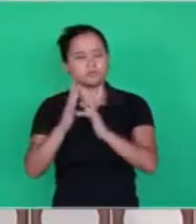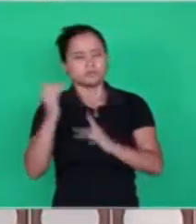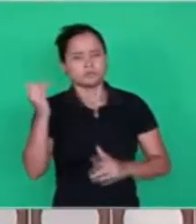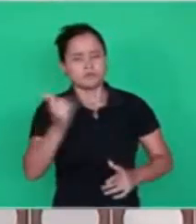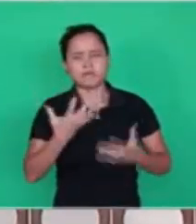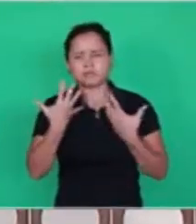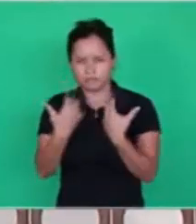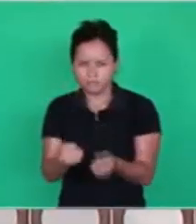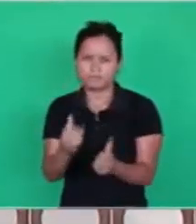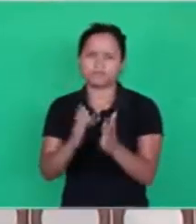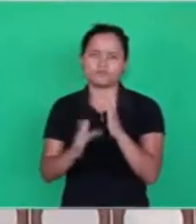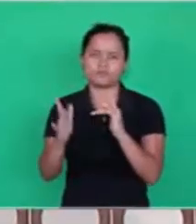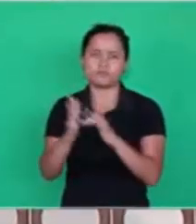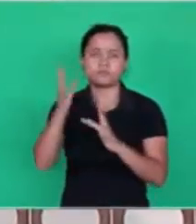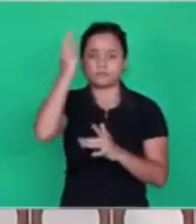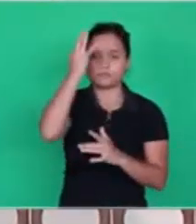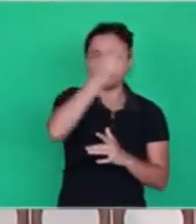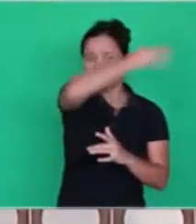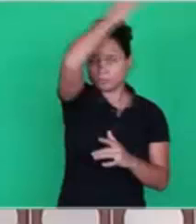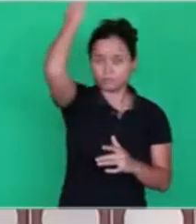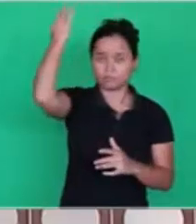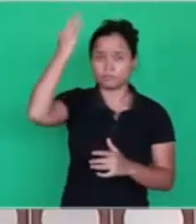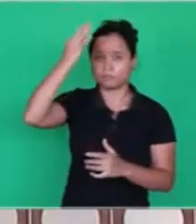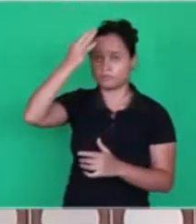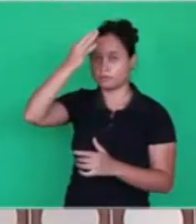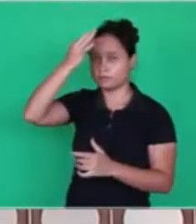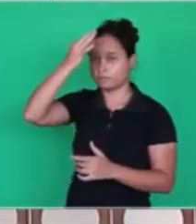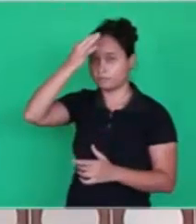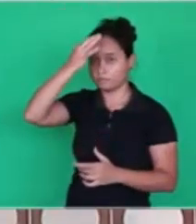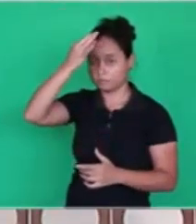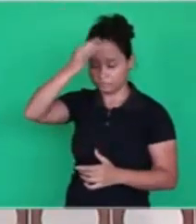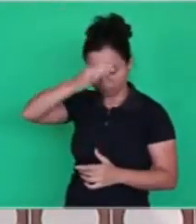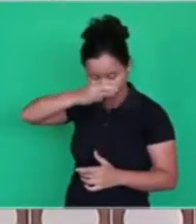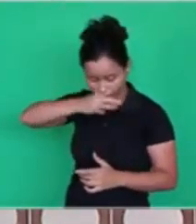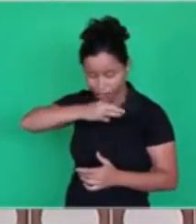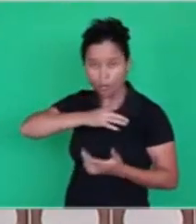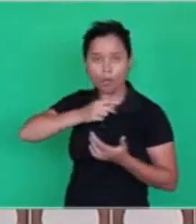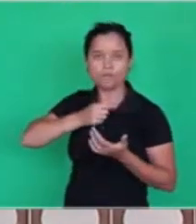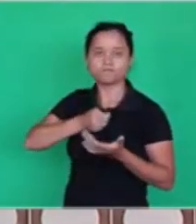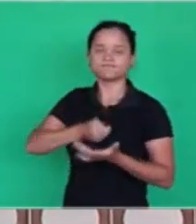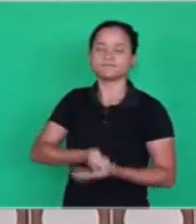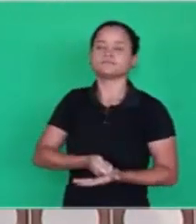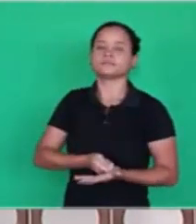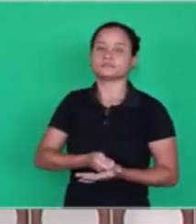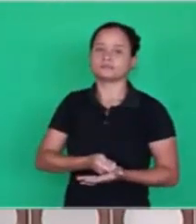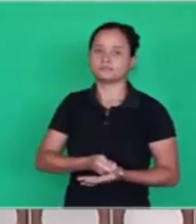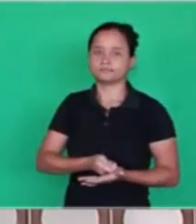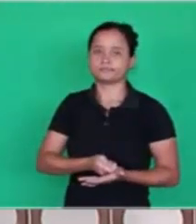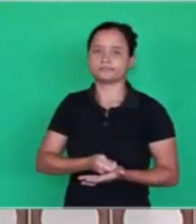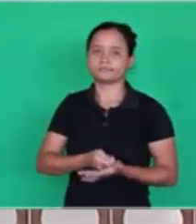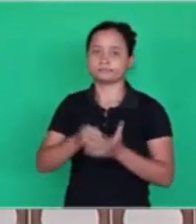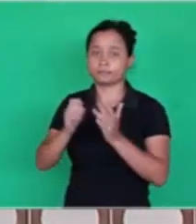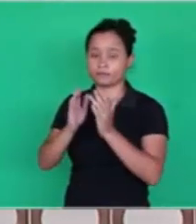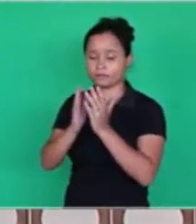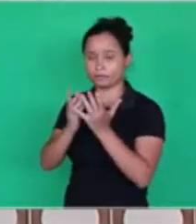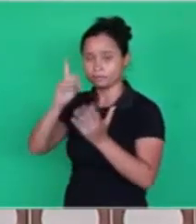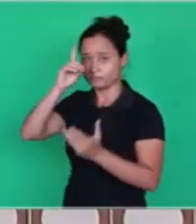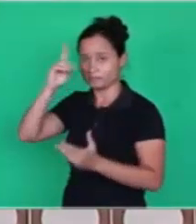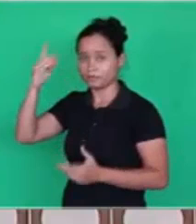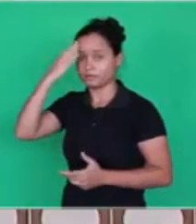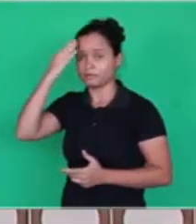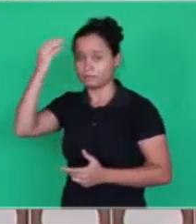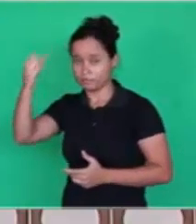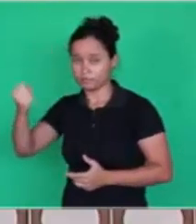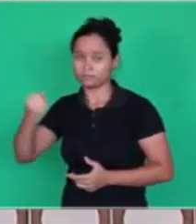And then the Holy Spirit, he comes and confirms this word of